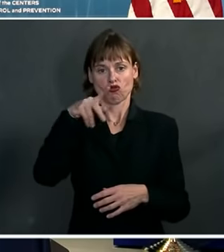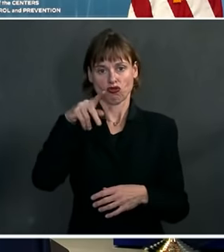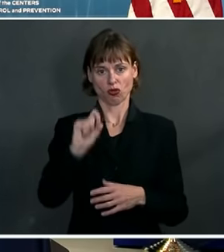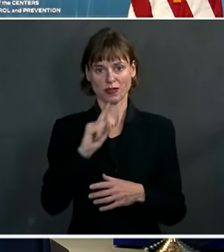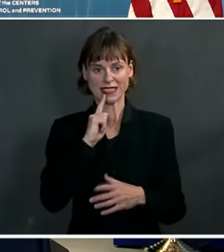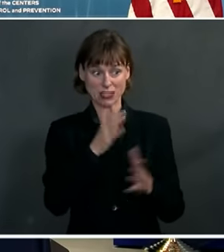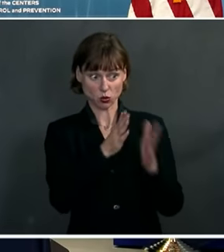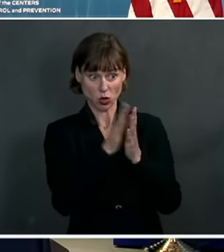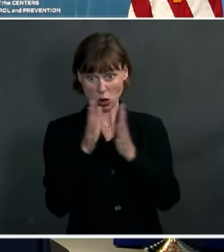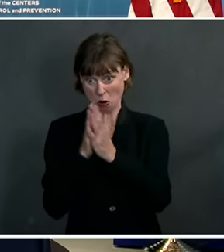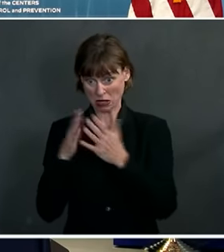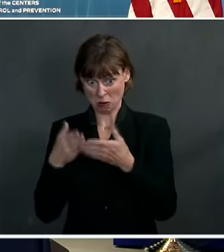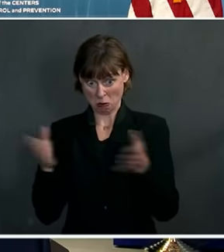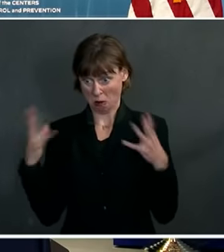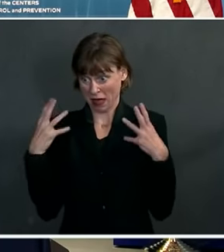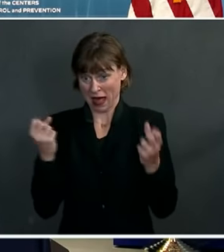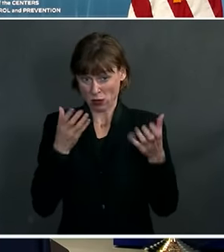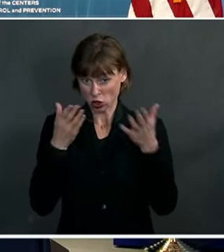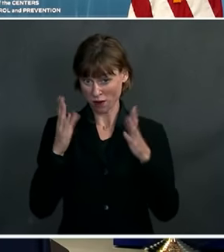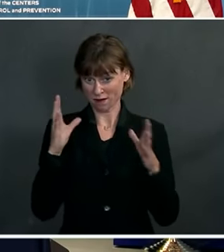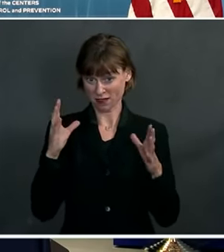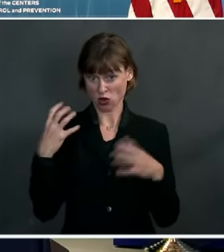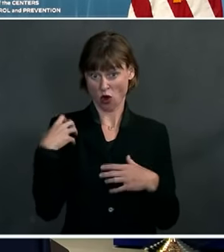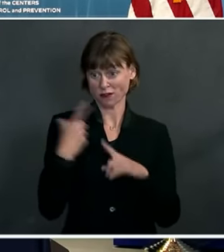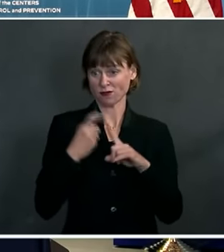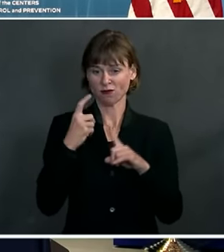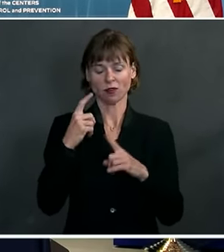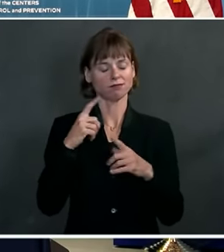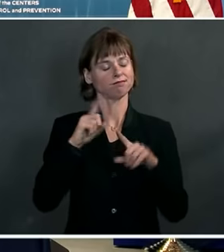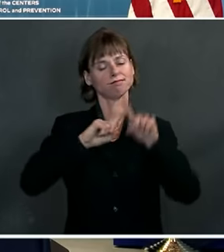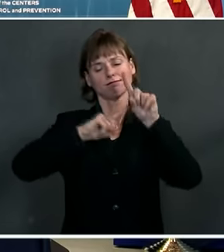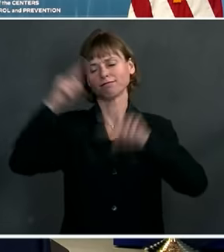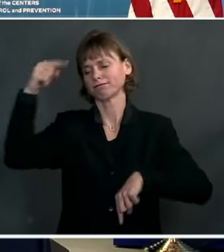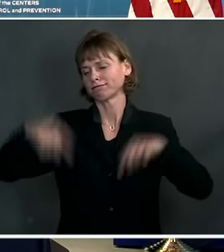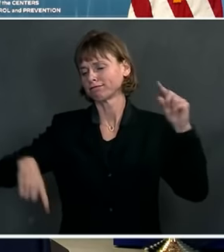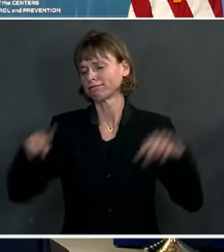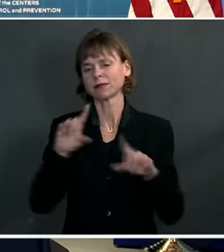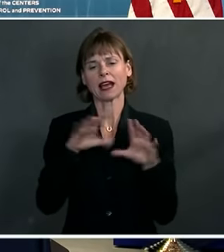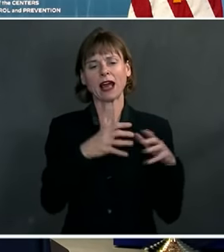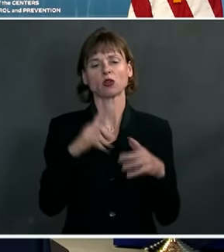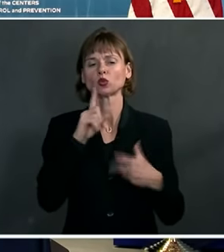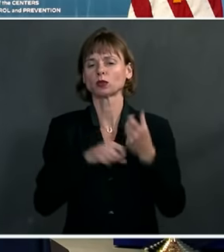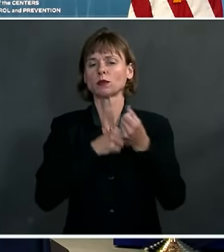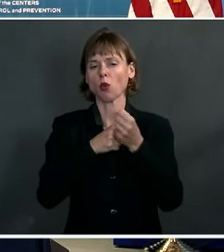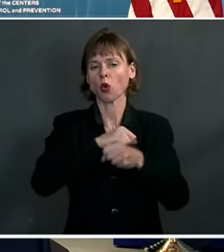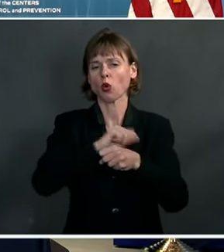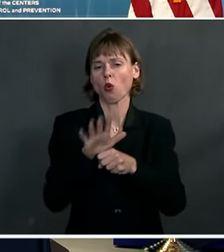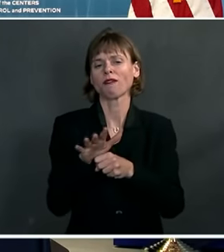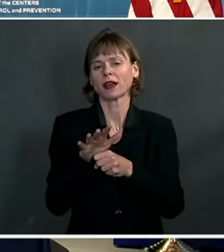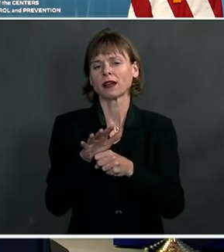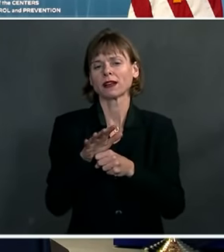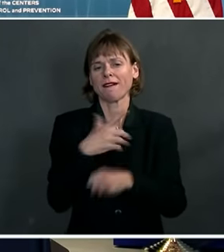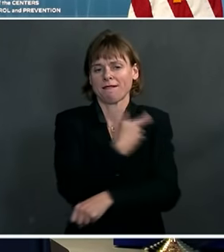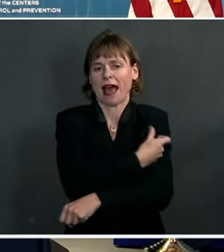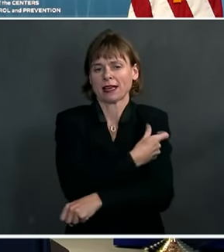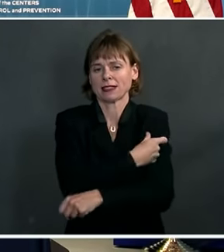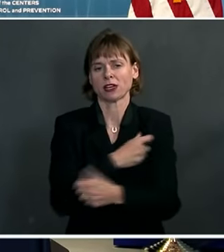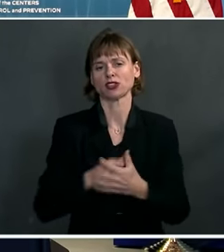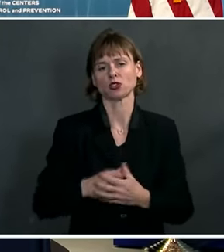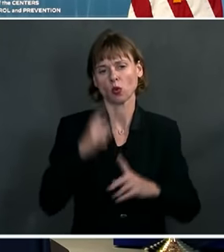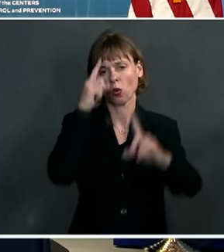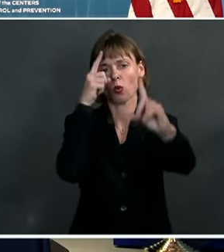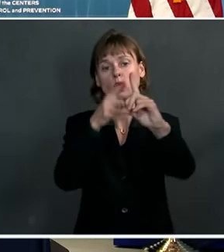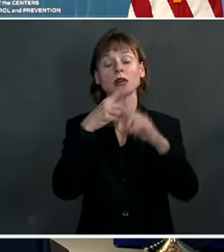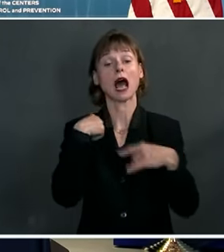officers from all available categories to support national COVID-19 vaccination efforts. I want to also